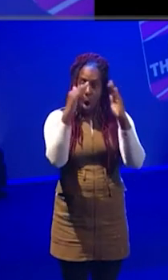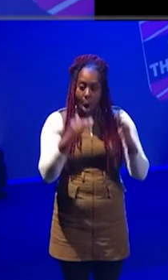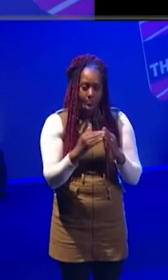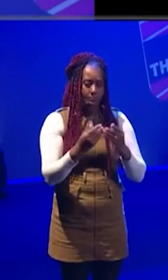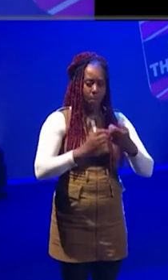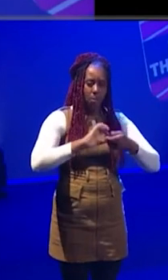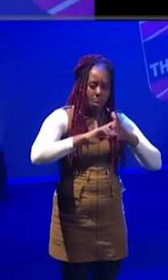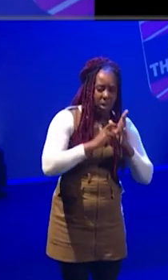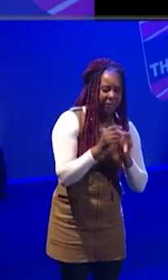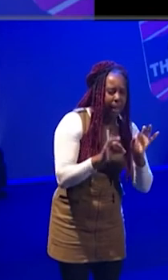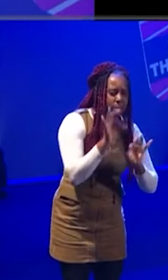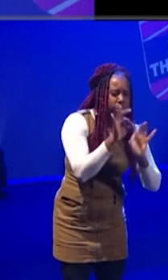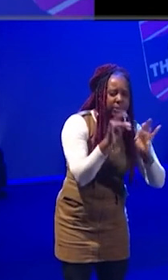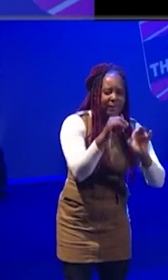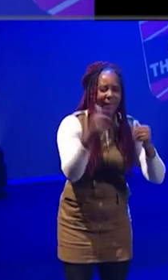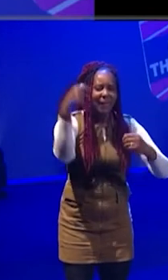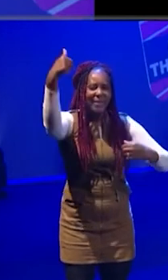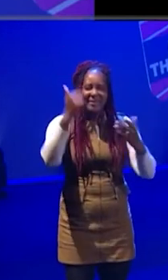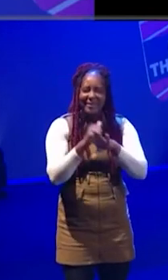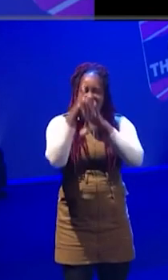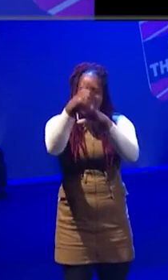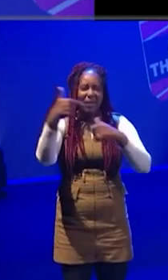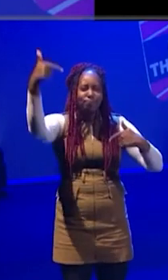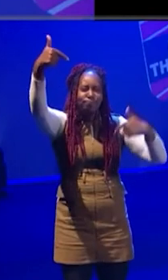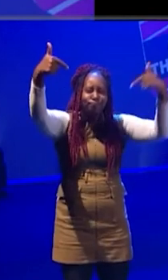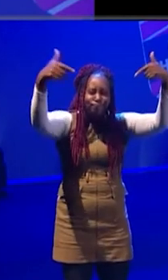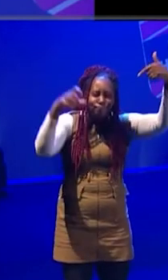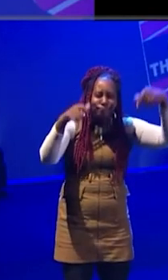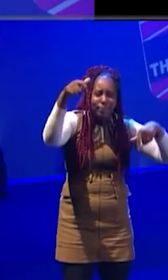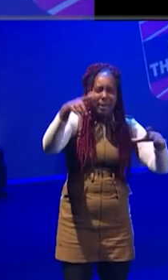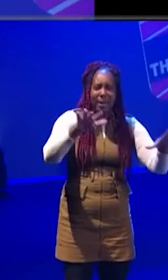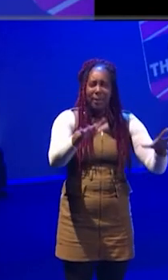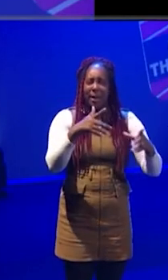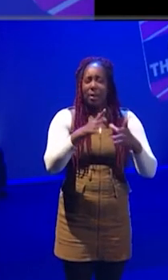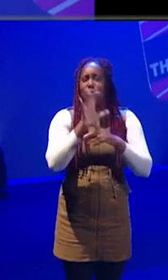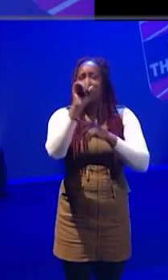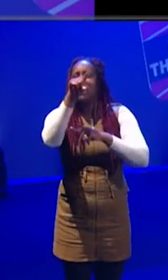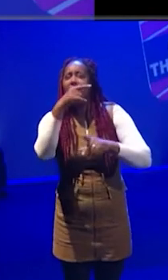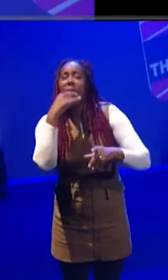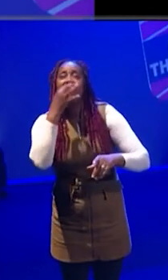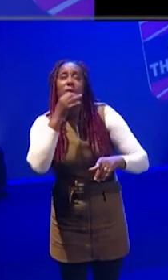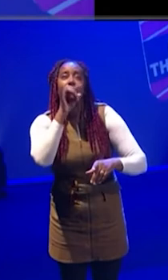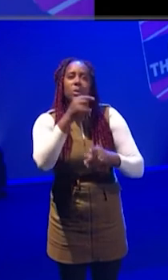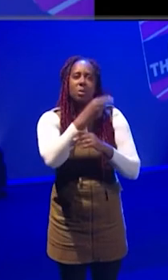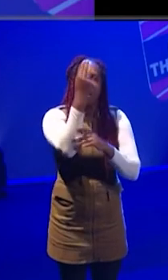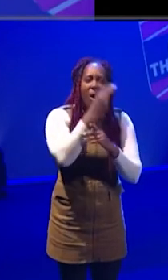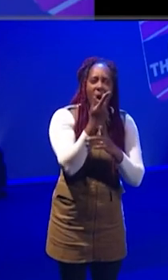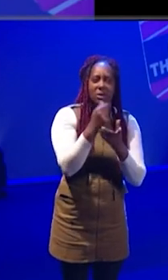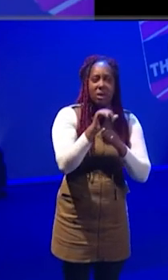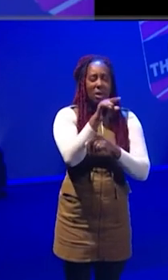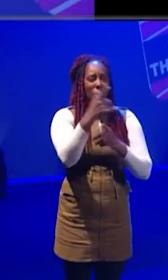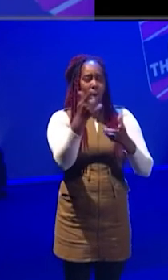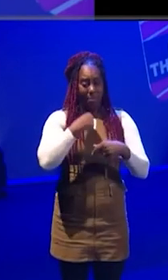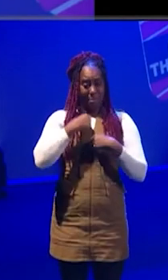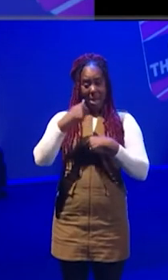That in itself can be quite isolating. I think I reached out to a few lighting designers who would tell me that they would sit in coffee shops